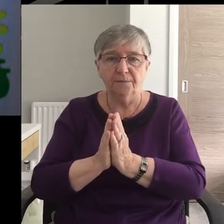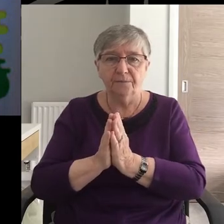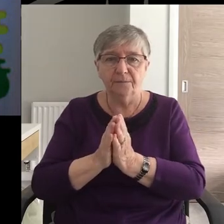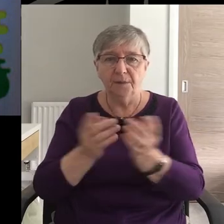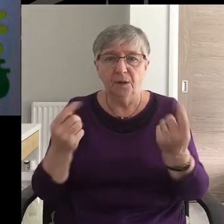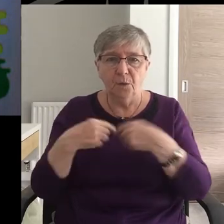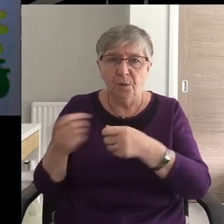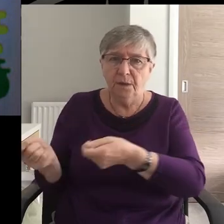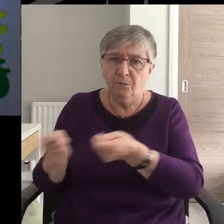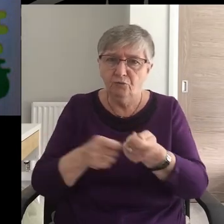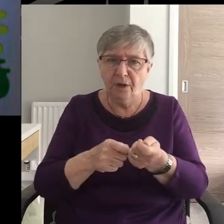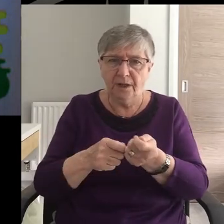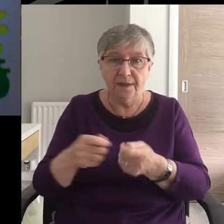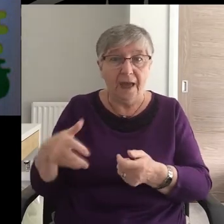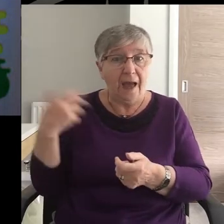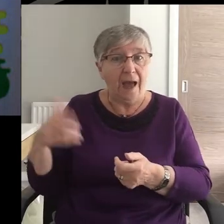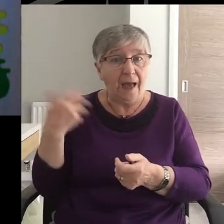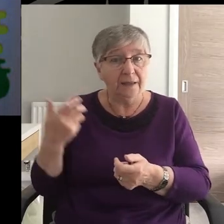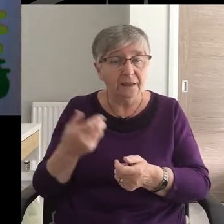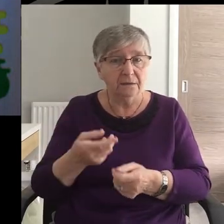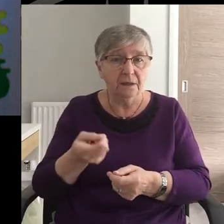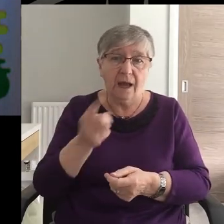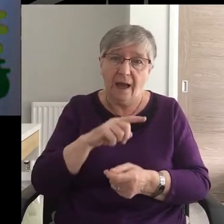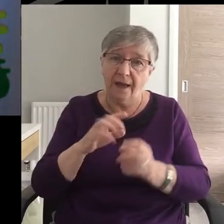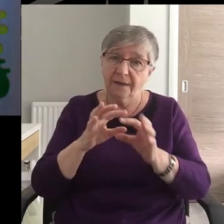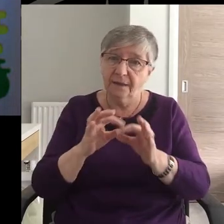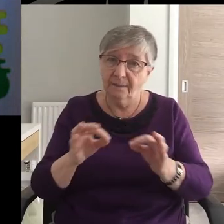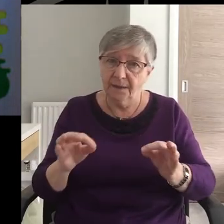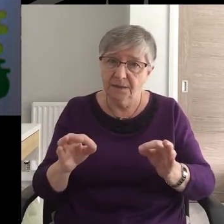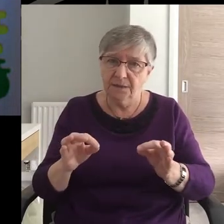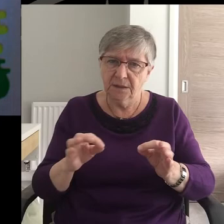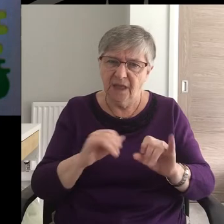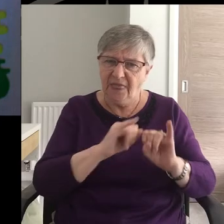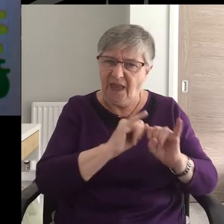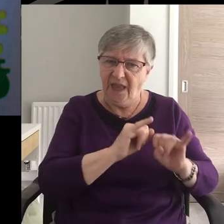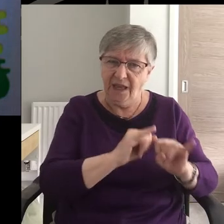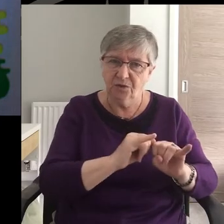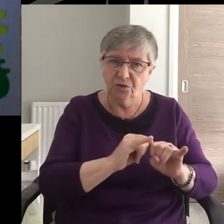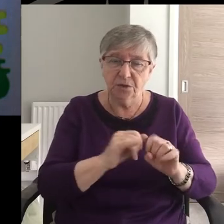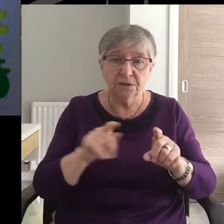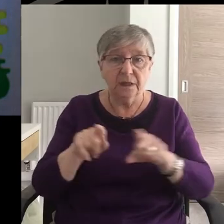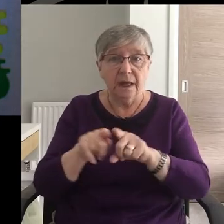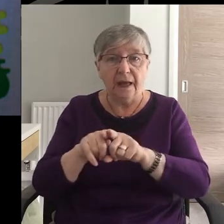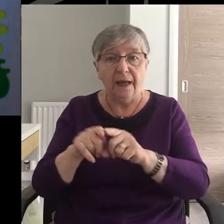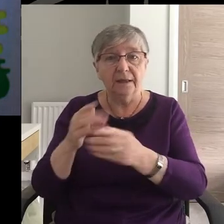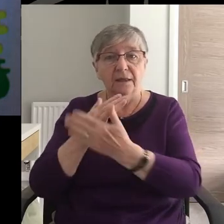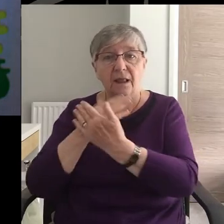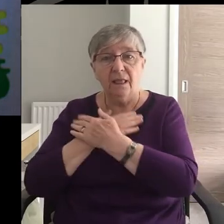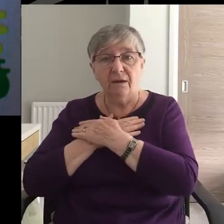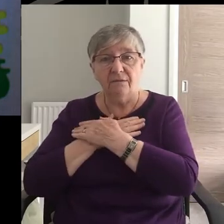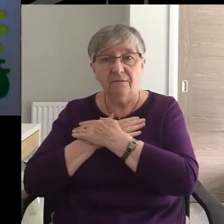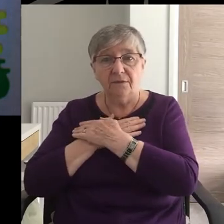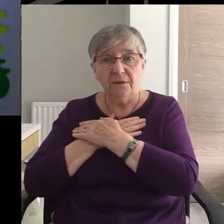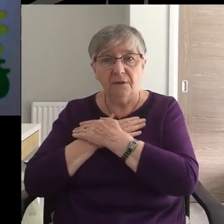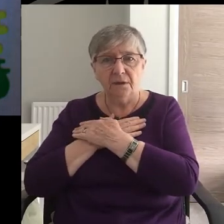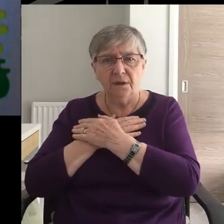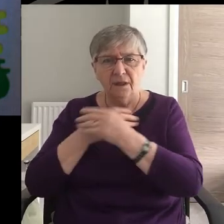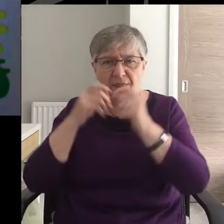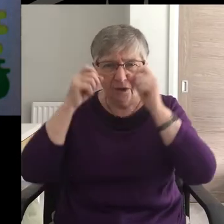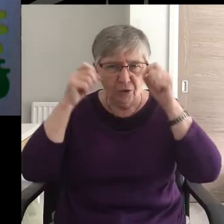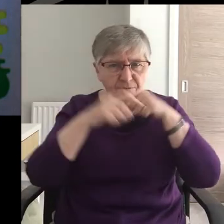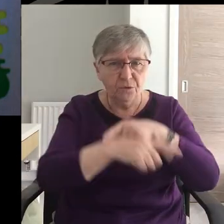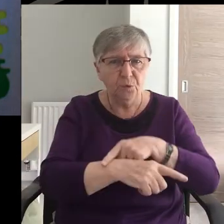We bring the anger as well as the peace, the hatred as well as the love, the